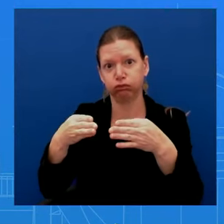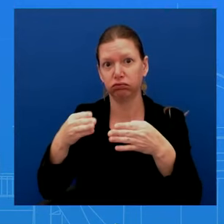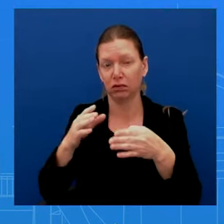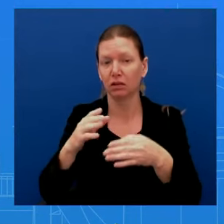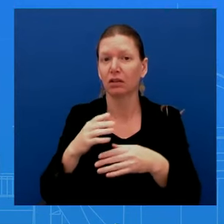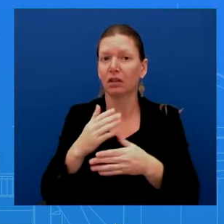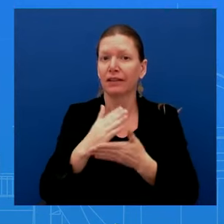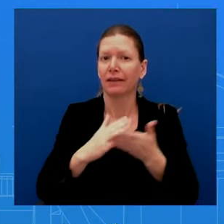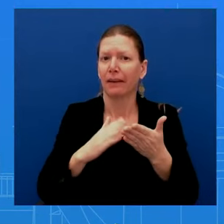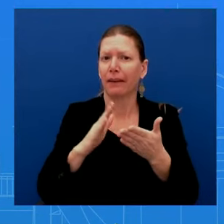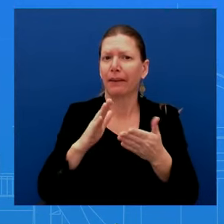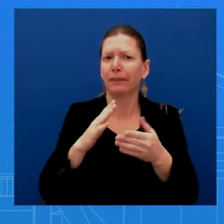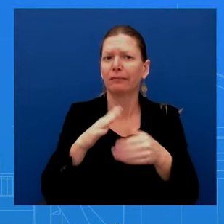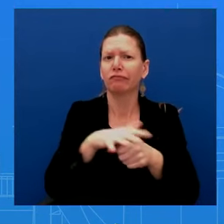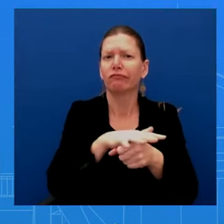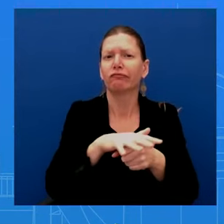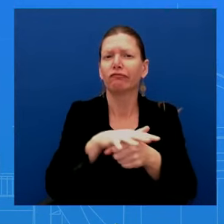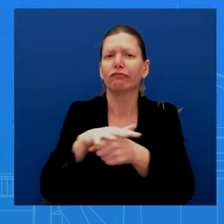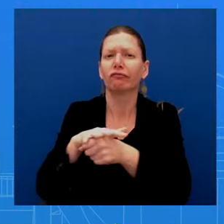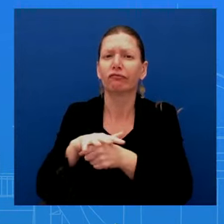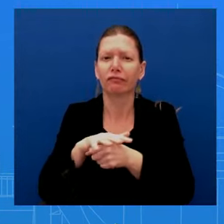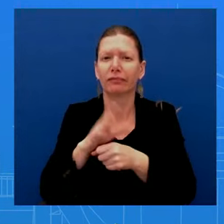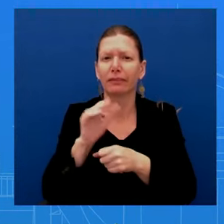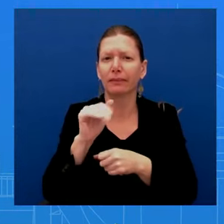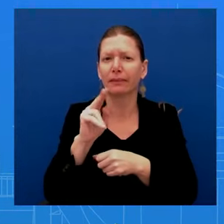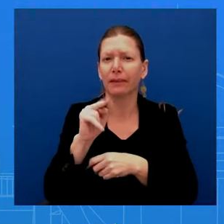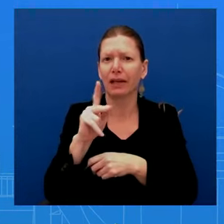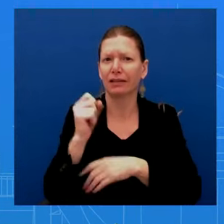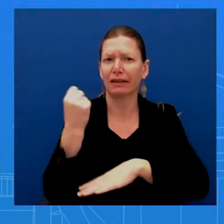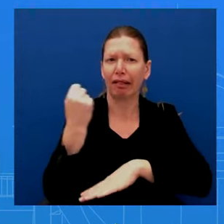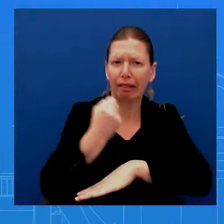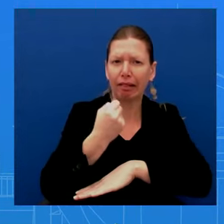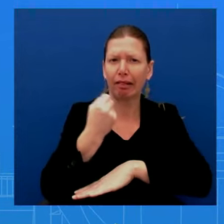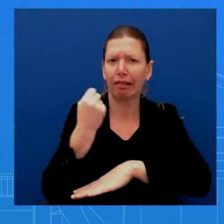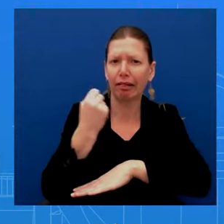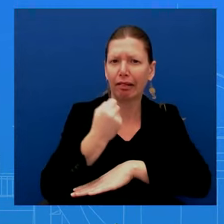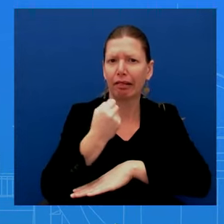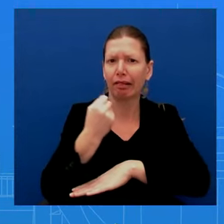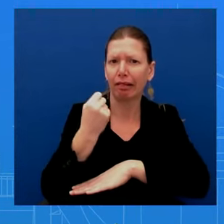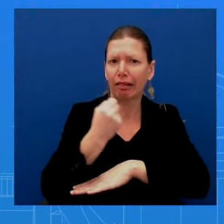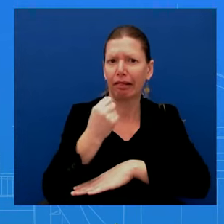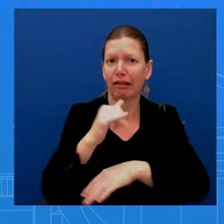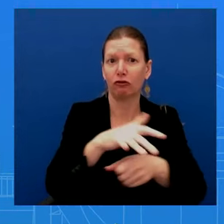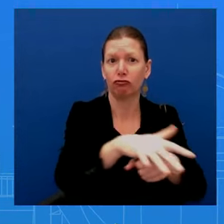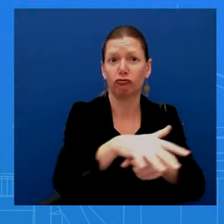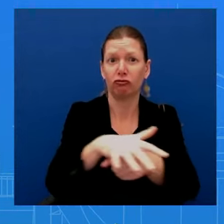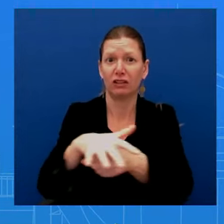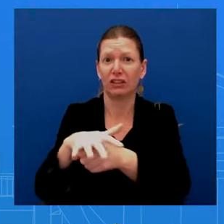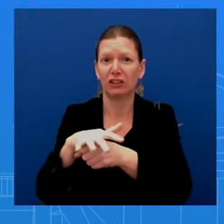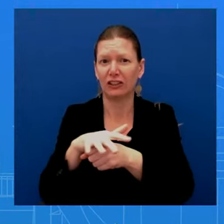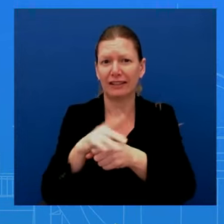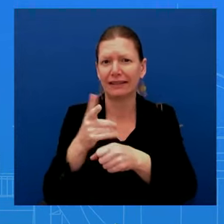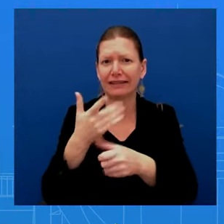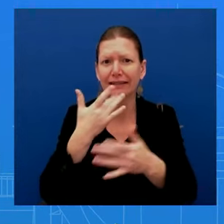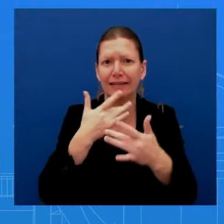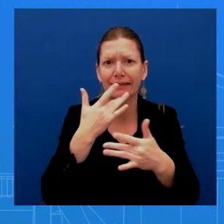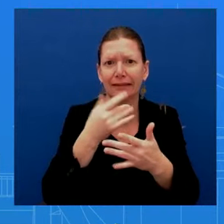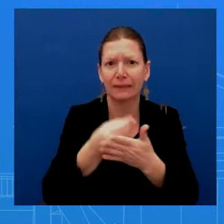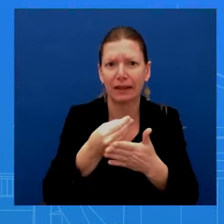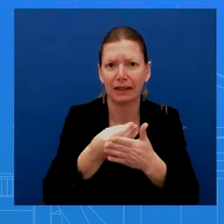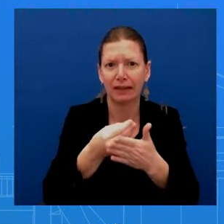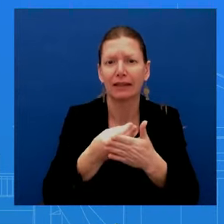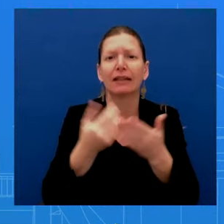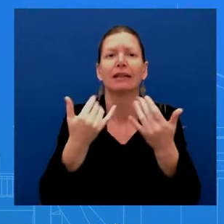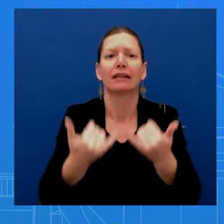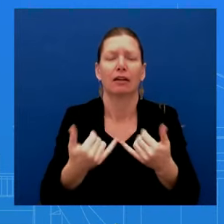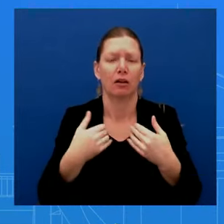The regional banking sector has shored up capital, shored up liquidity, is in a much more resilient